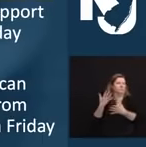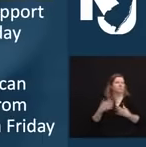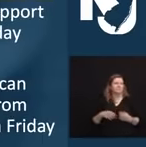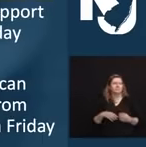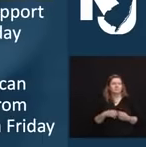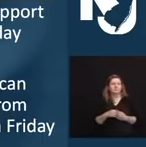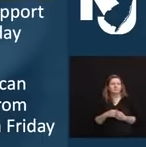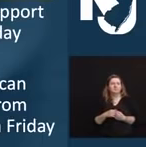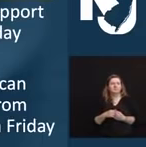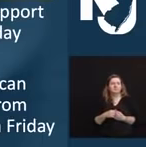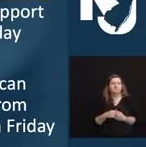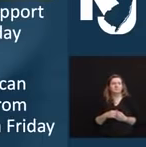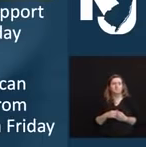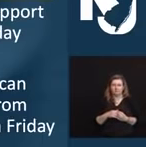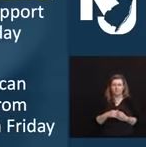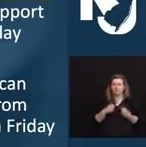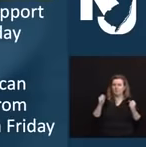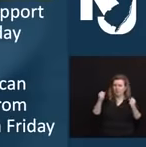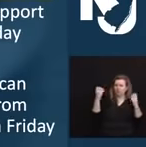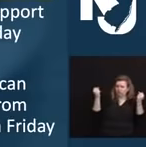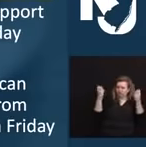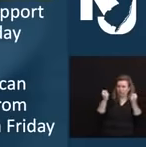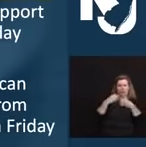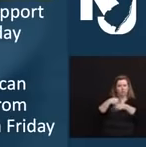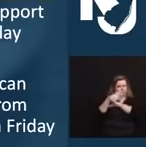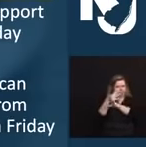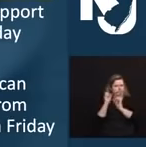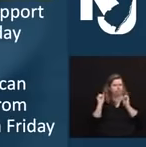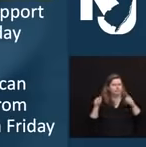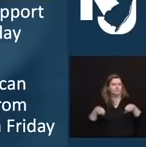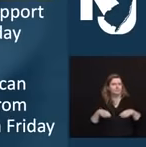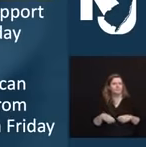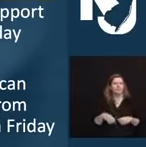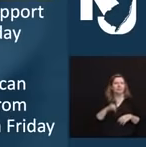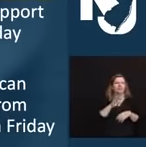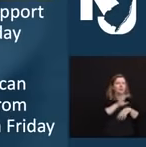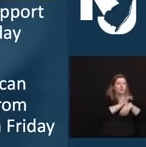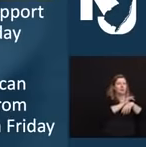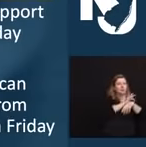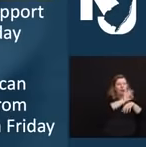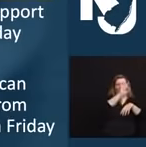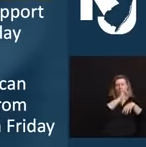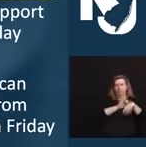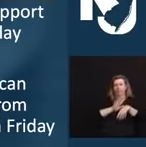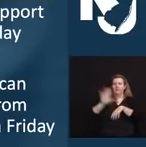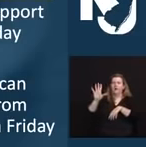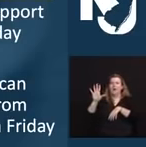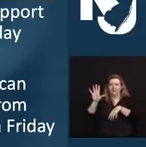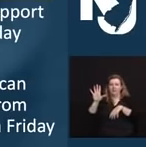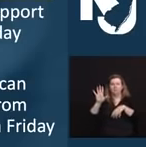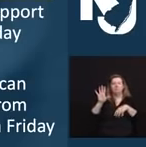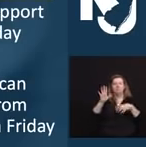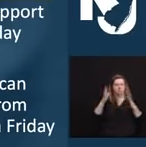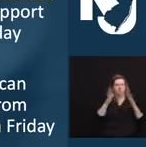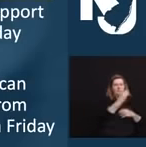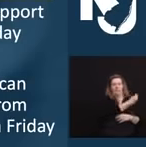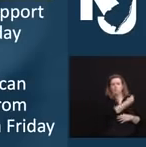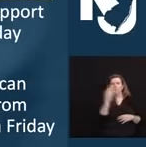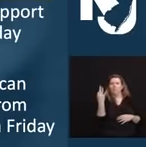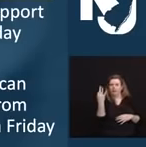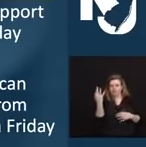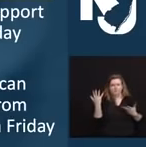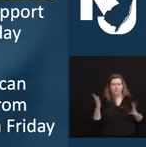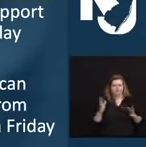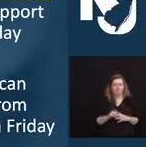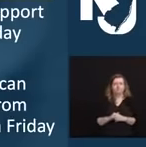-0677. That one is from 9 a.m. to 5 p.m. Monday through Friday. And again, support is